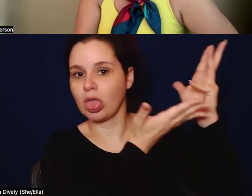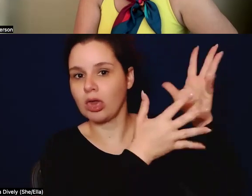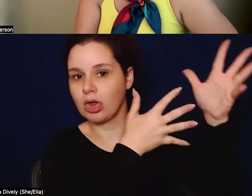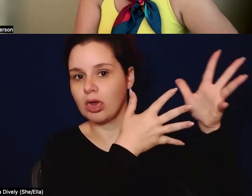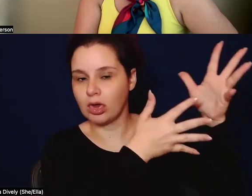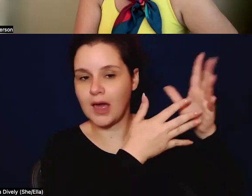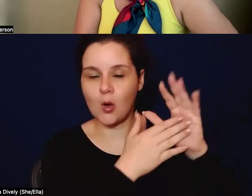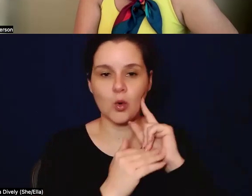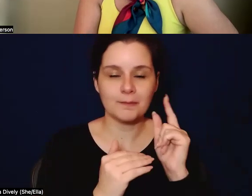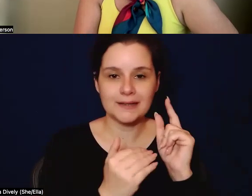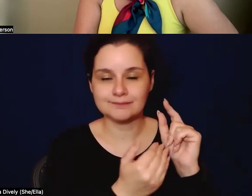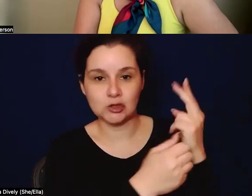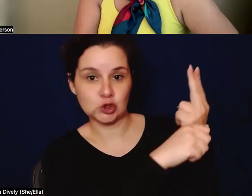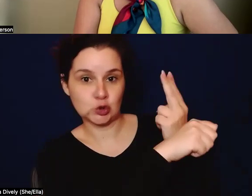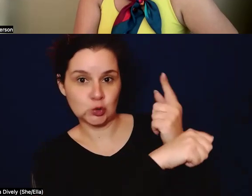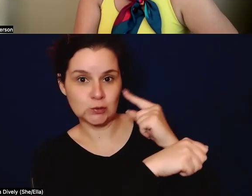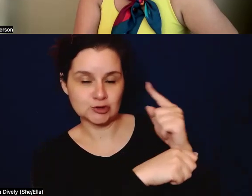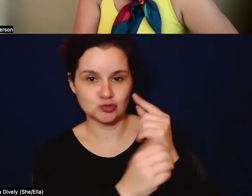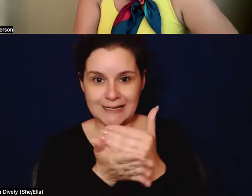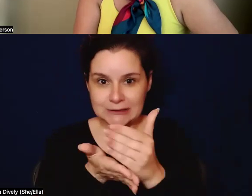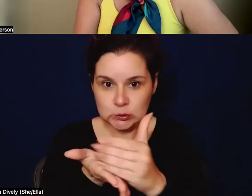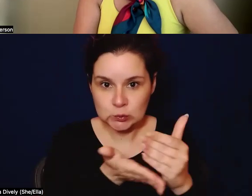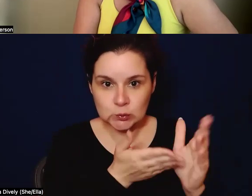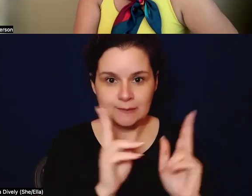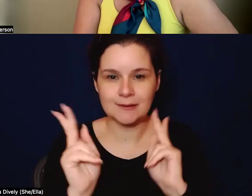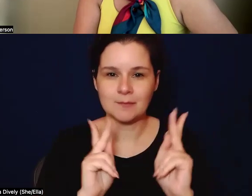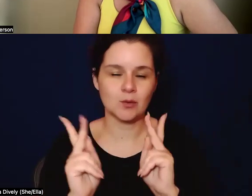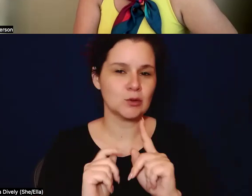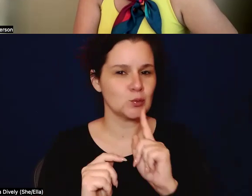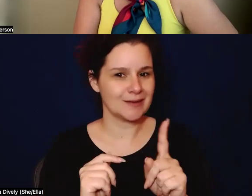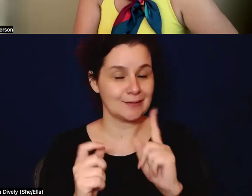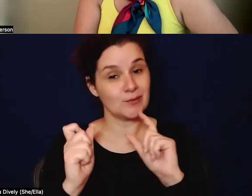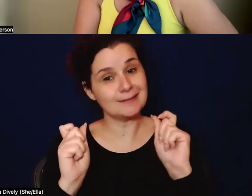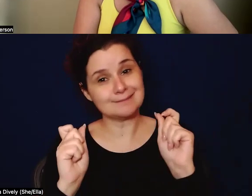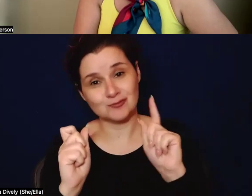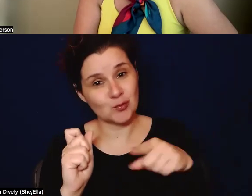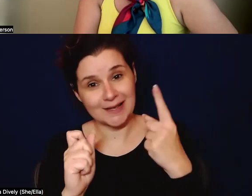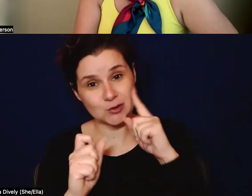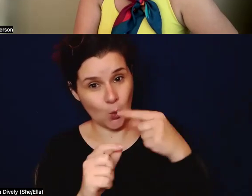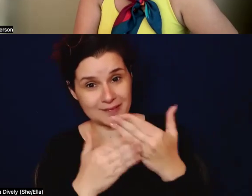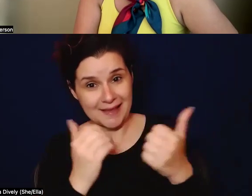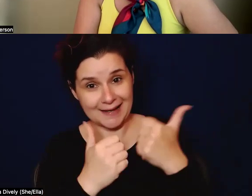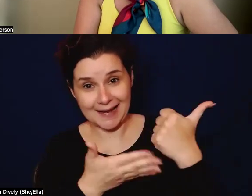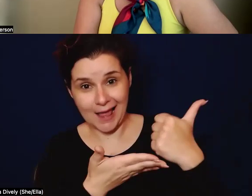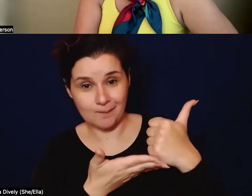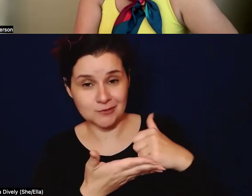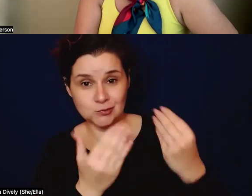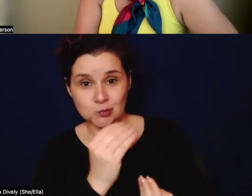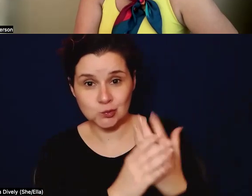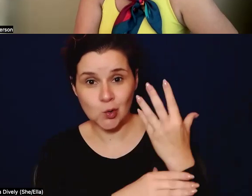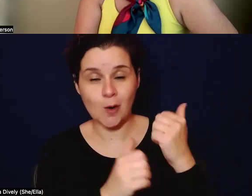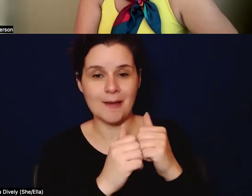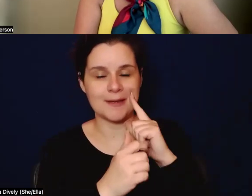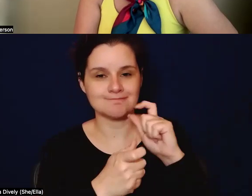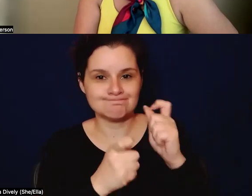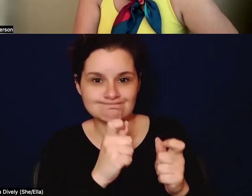be used in a way to exclude certain folks, um, that really all it can do is, is help us grow, help us refine our, maybe our service